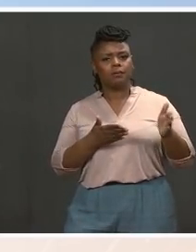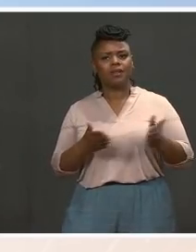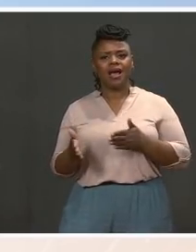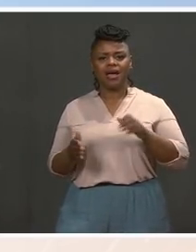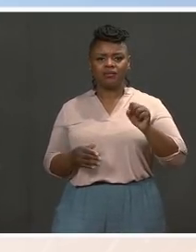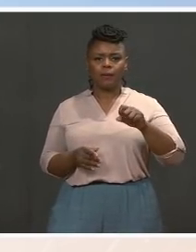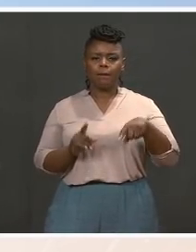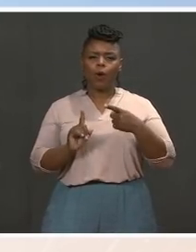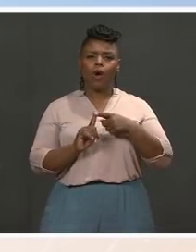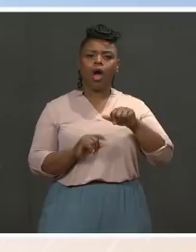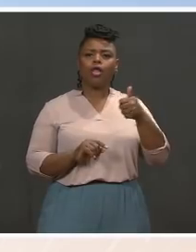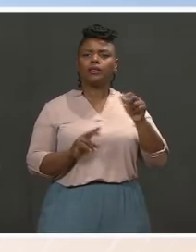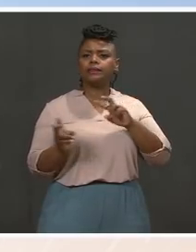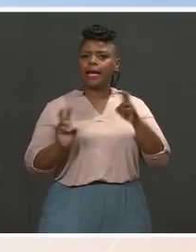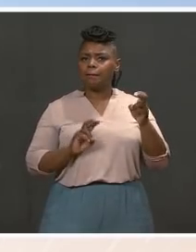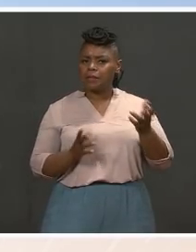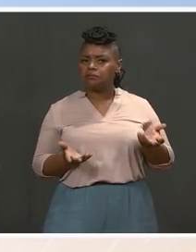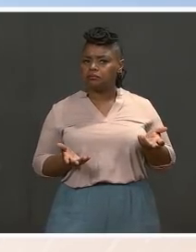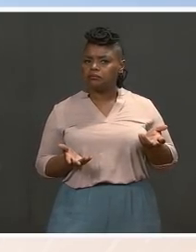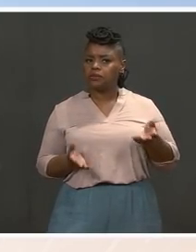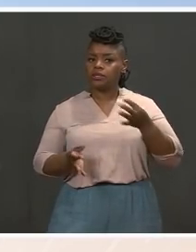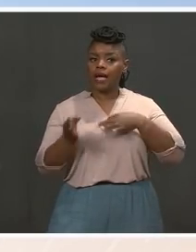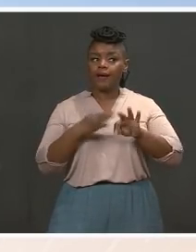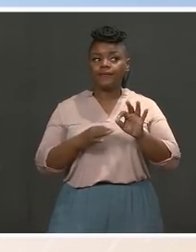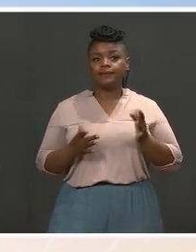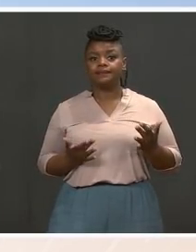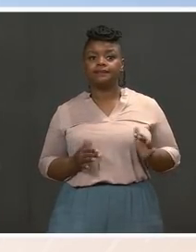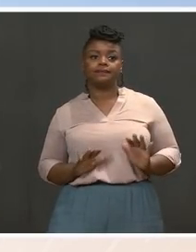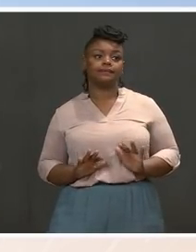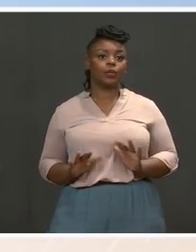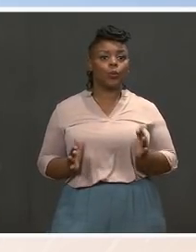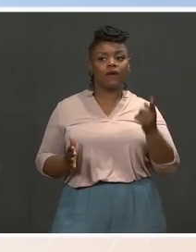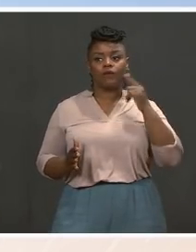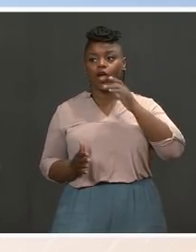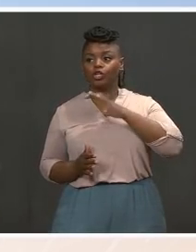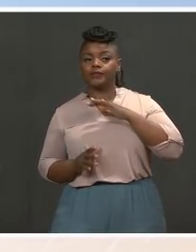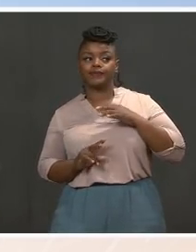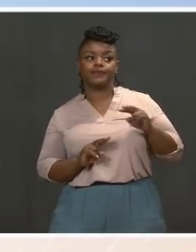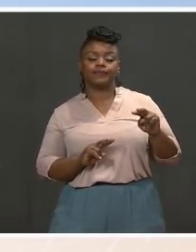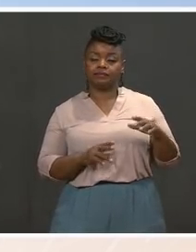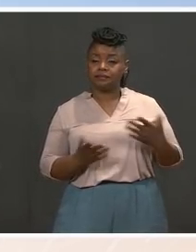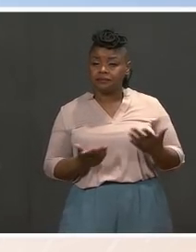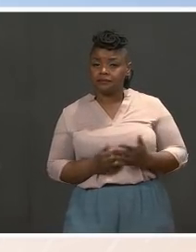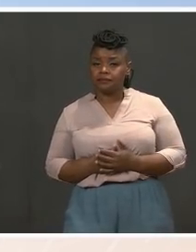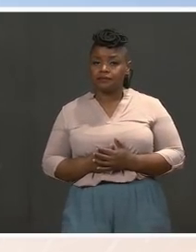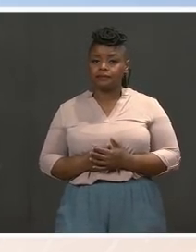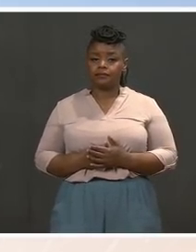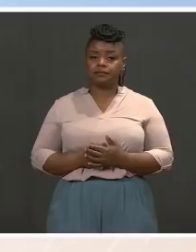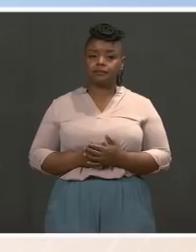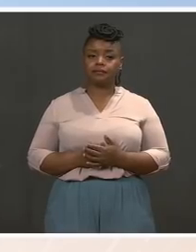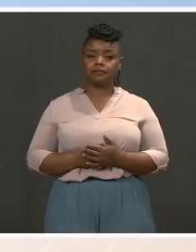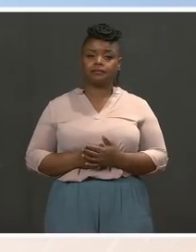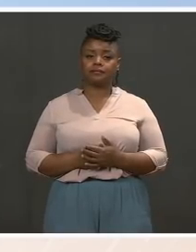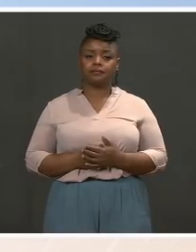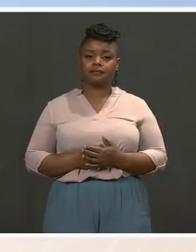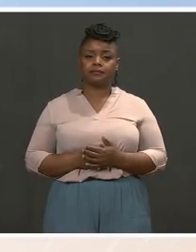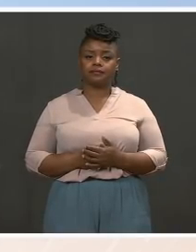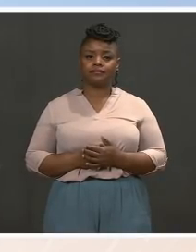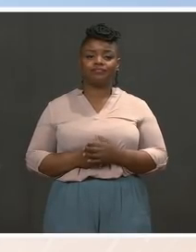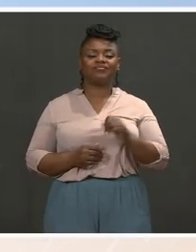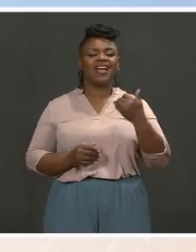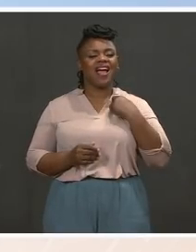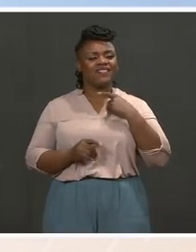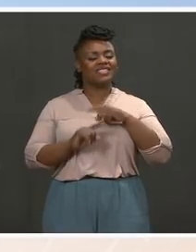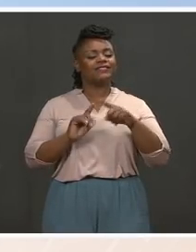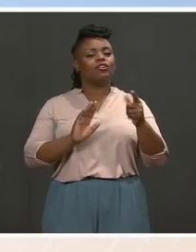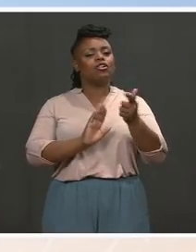and not wait for Congress to move? MS. You know, Karen, I think it's a great question. There's obviously a lot of pieces of legislation that have been proposed. There's these two background check